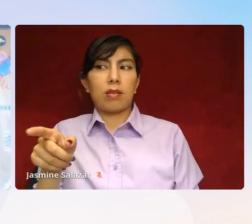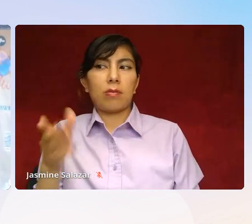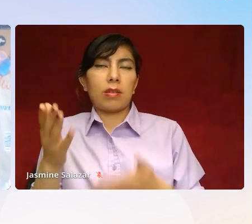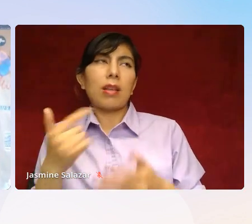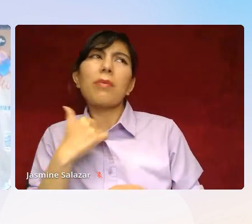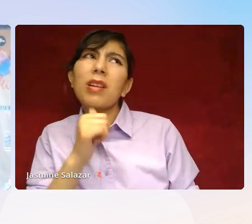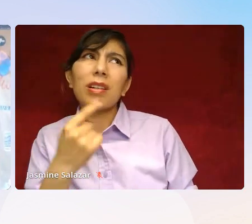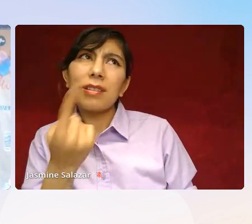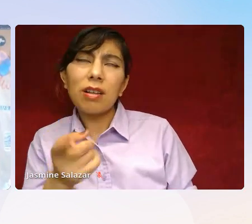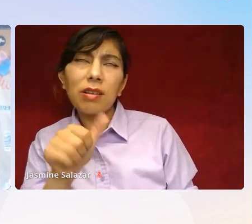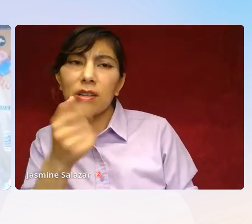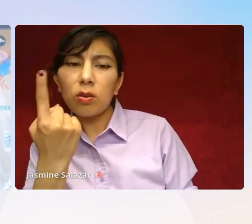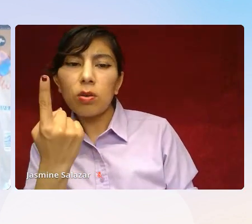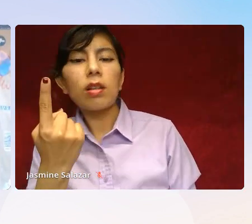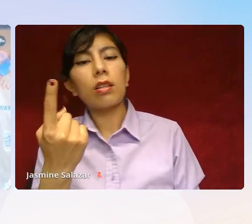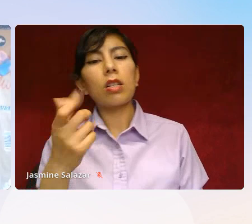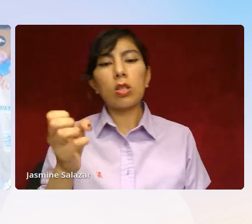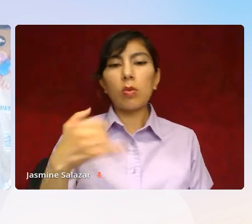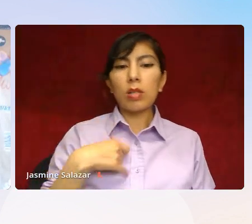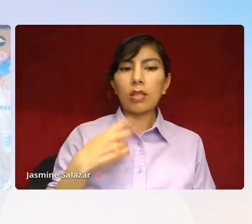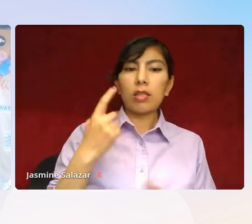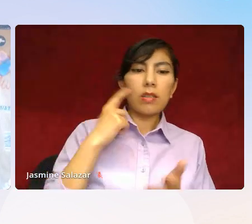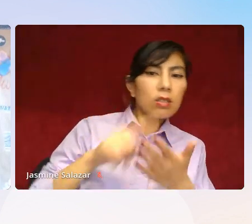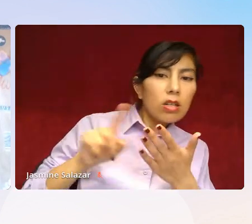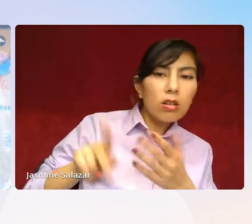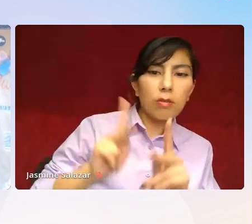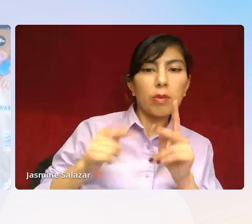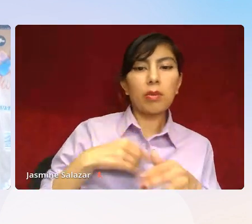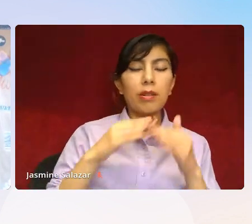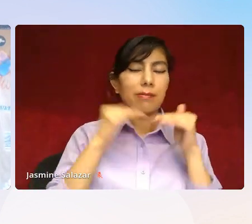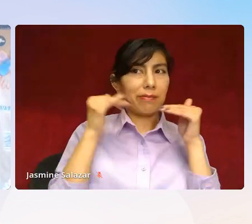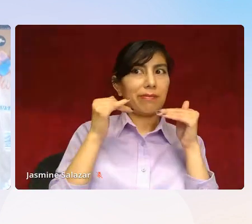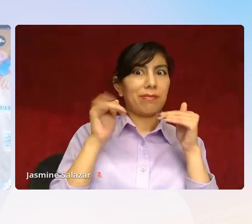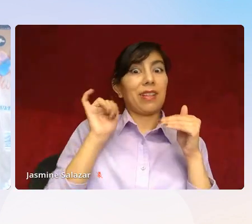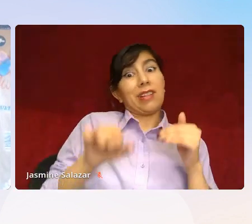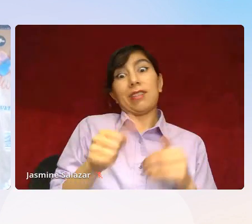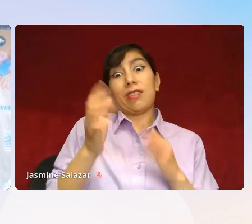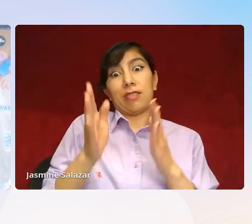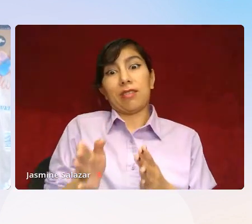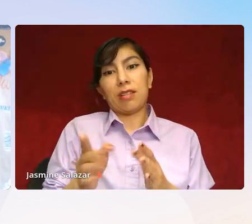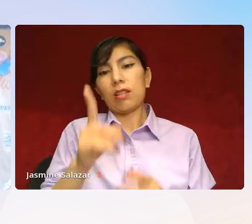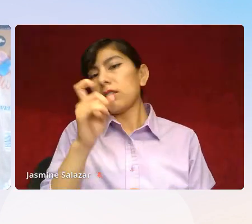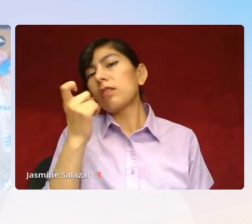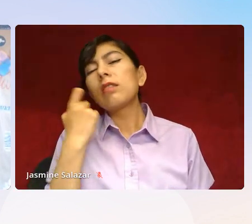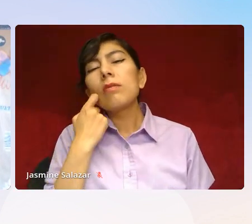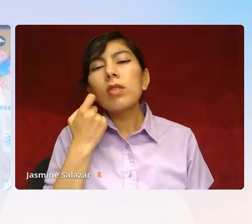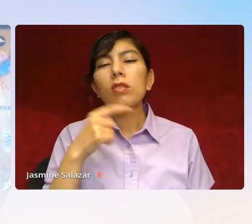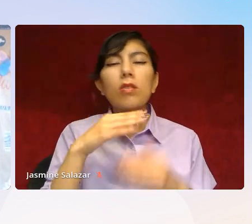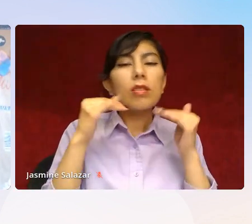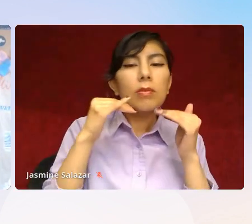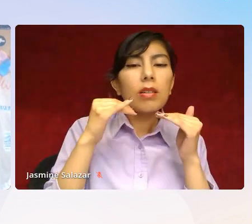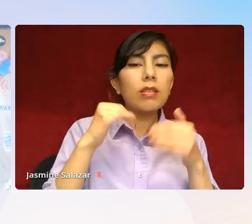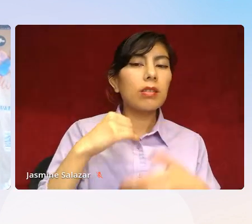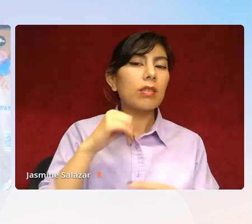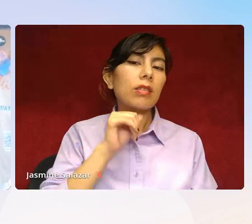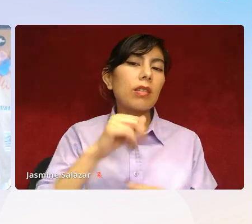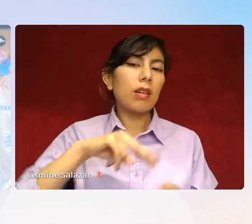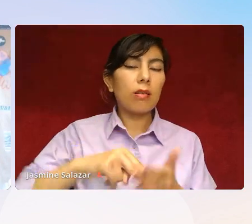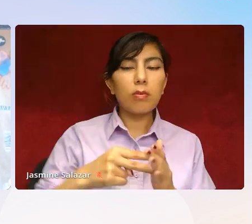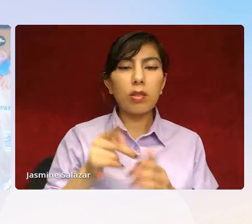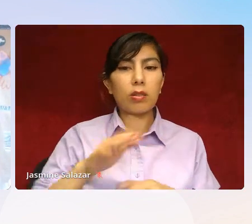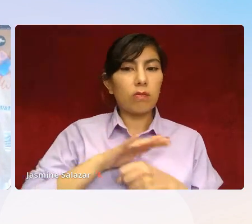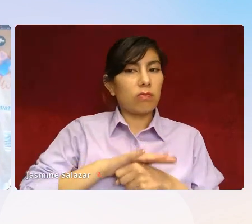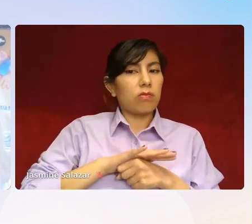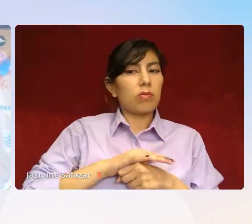And we have to check on people who are smiling. That's the other thing. Like, just because you're smiling doesn't mean you're not holding things. I want us to check on our